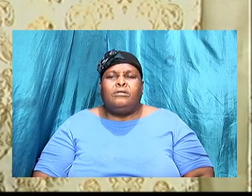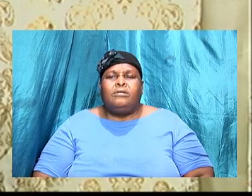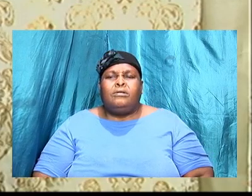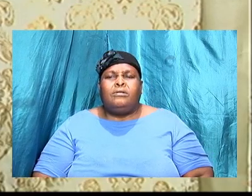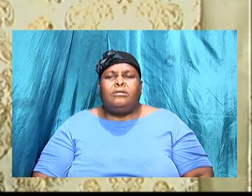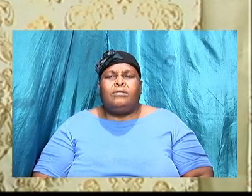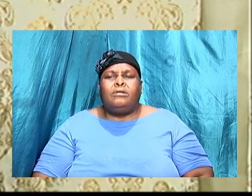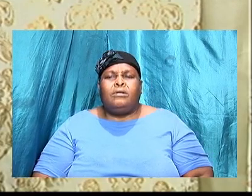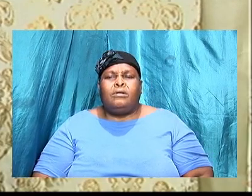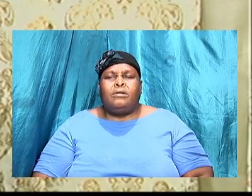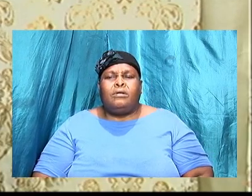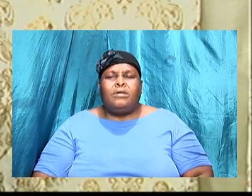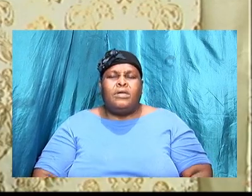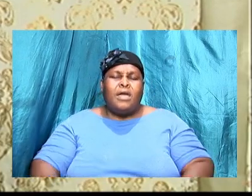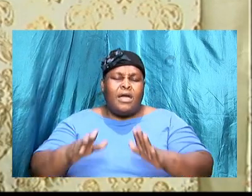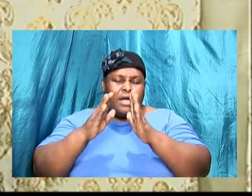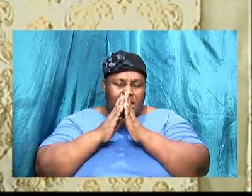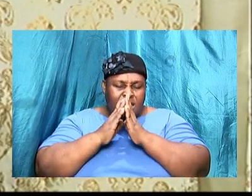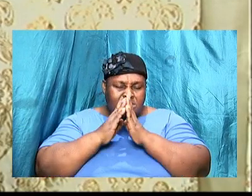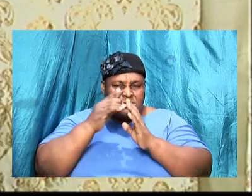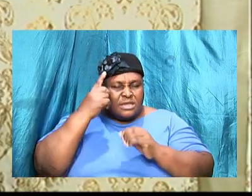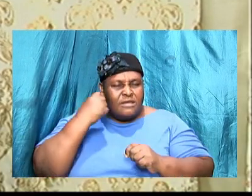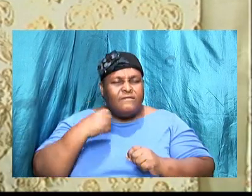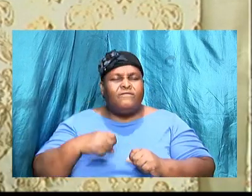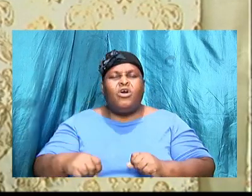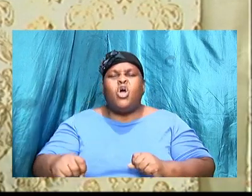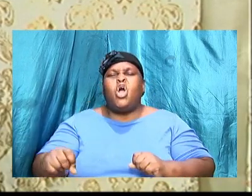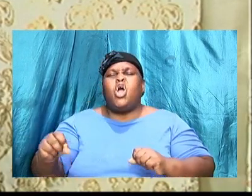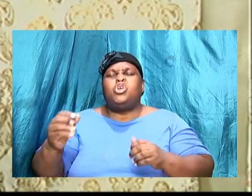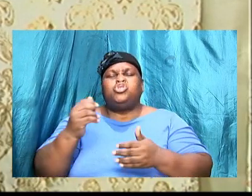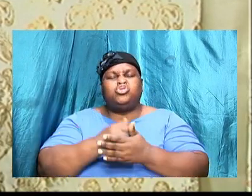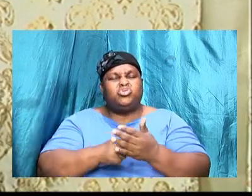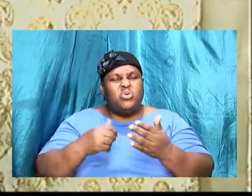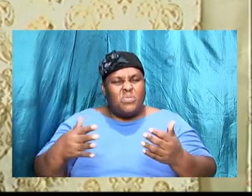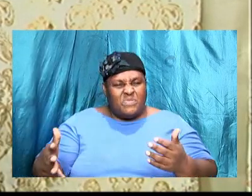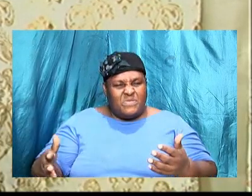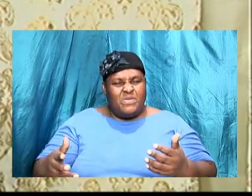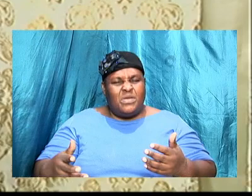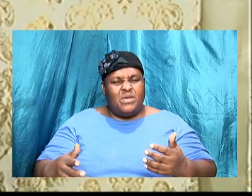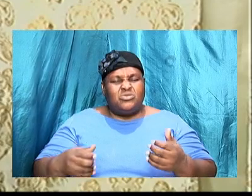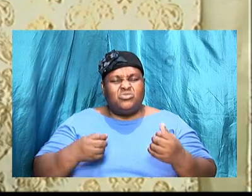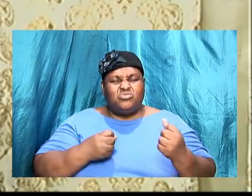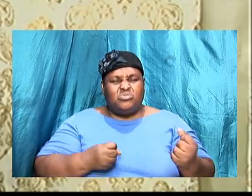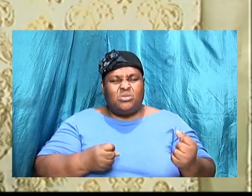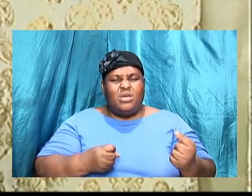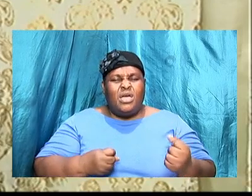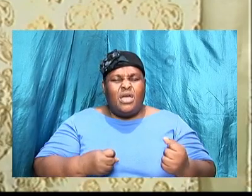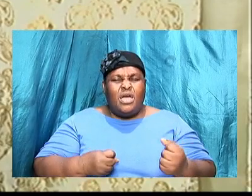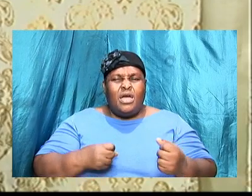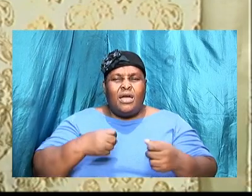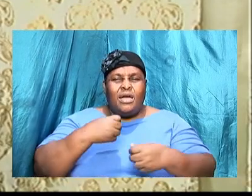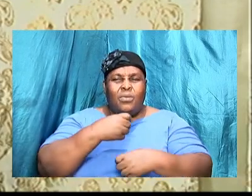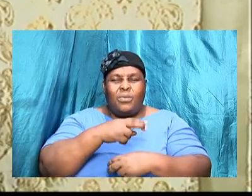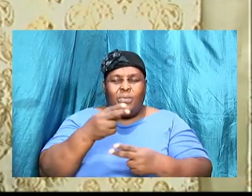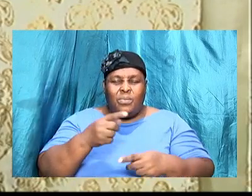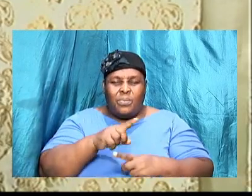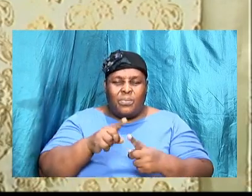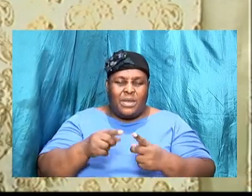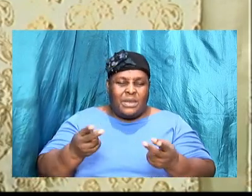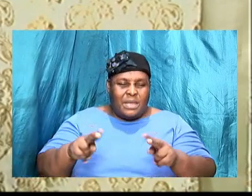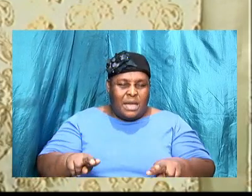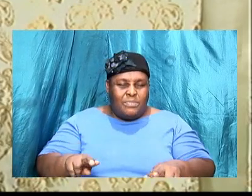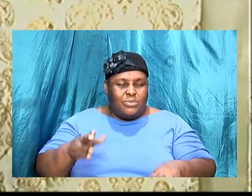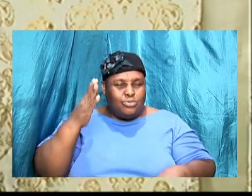we mean asking for something tangible so to speak or a sign that when it happens we know